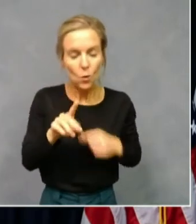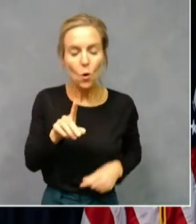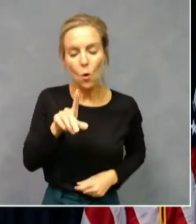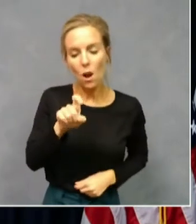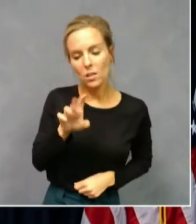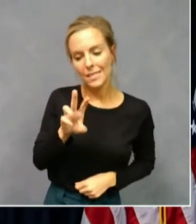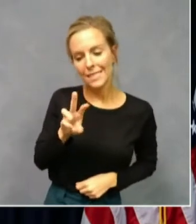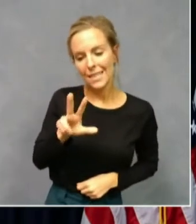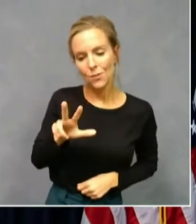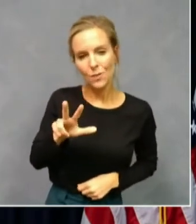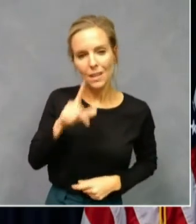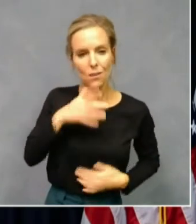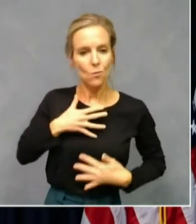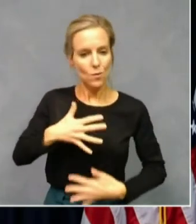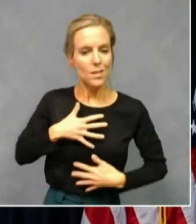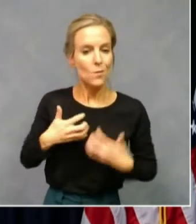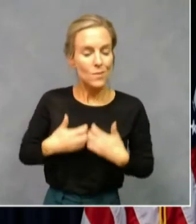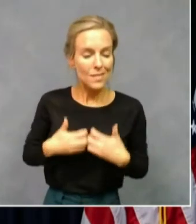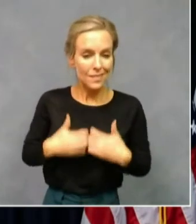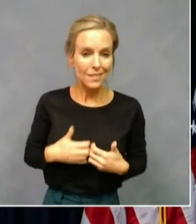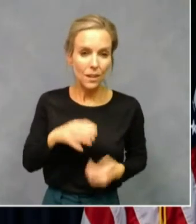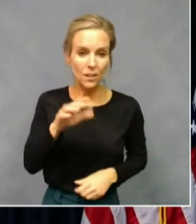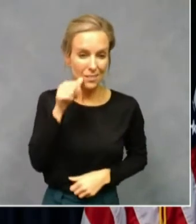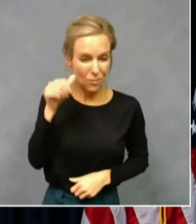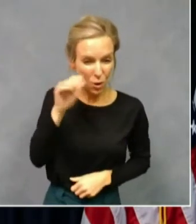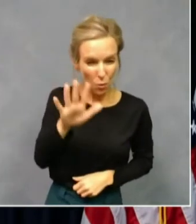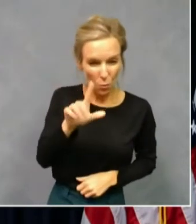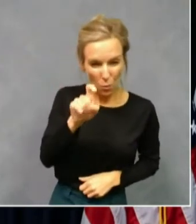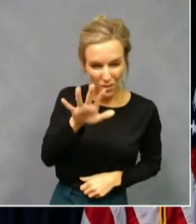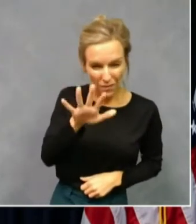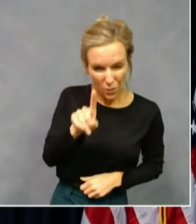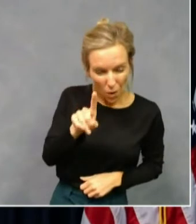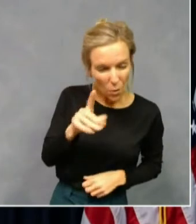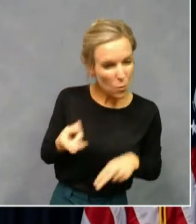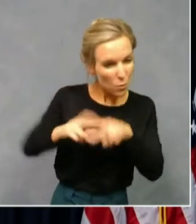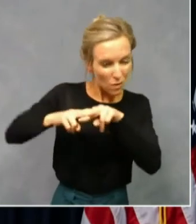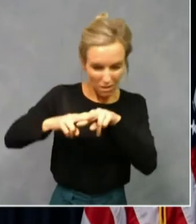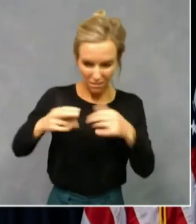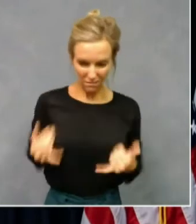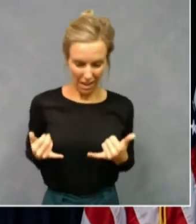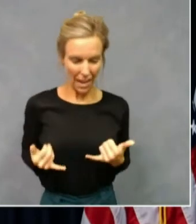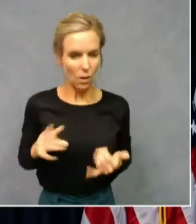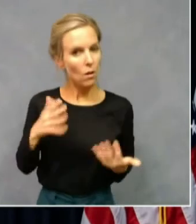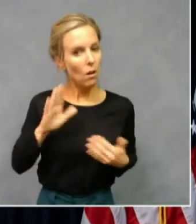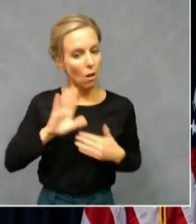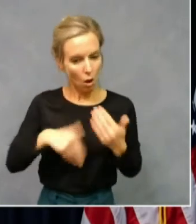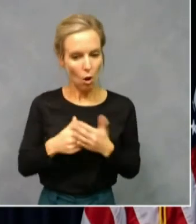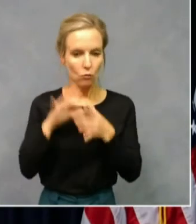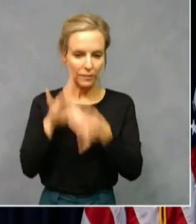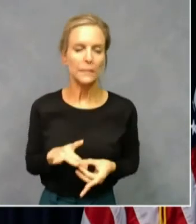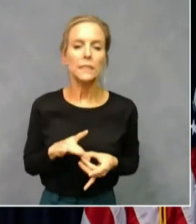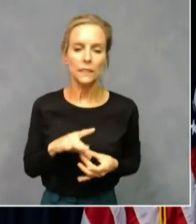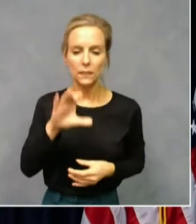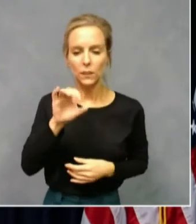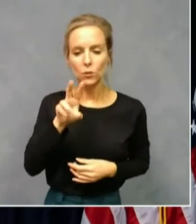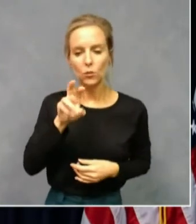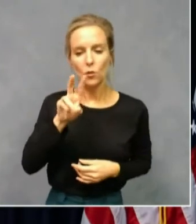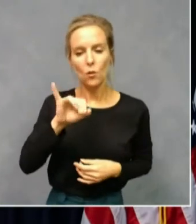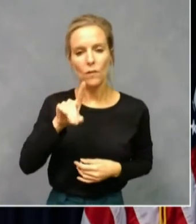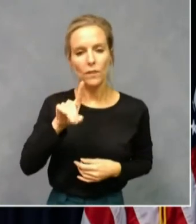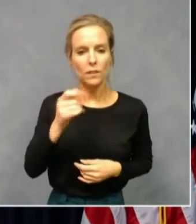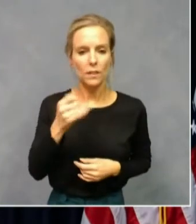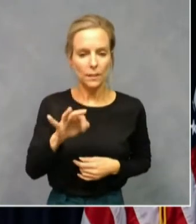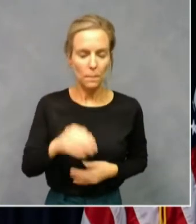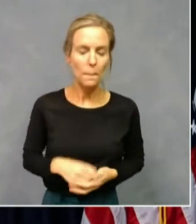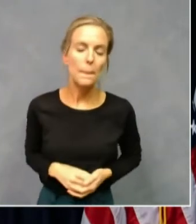ventilator. That was 151 yesterday. All of those are COVID-related. New cases